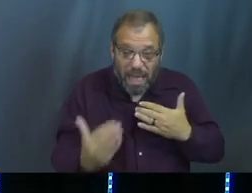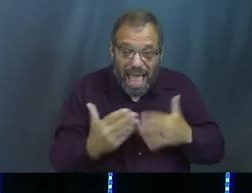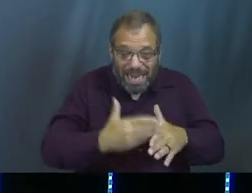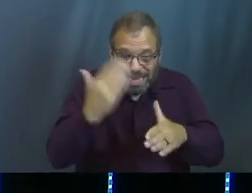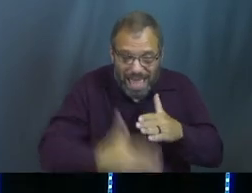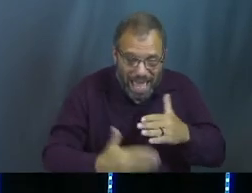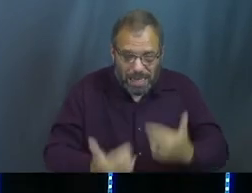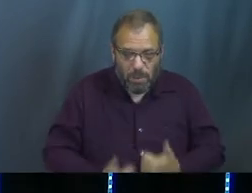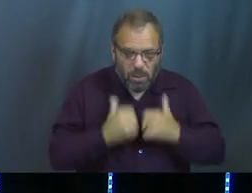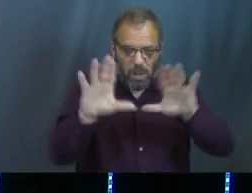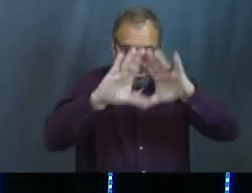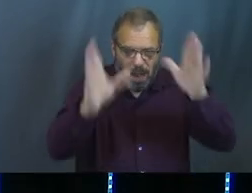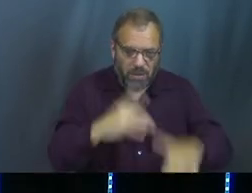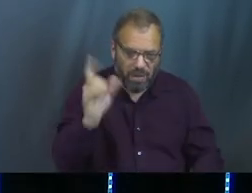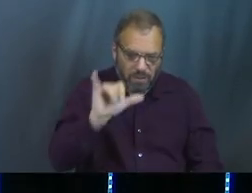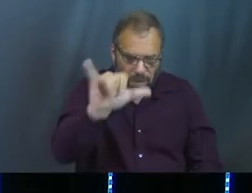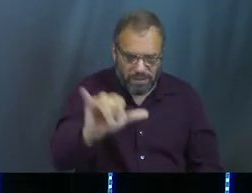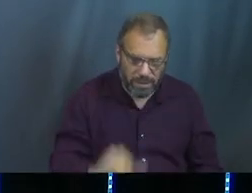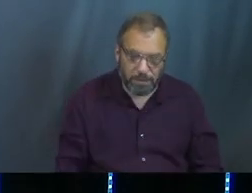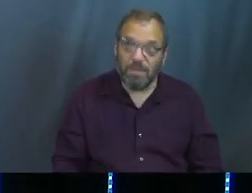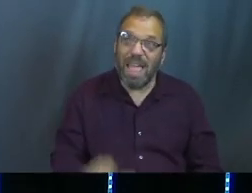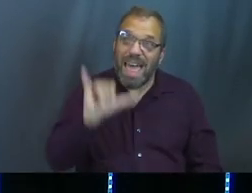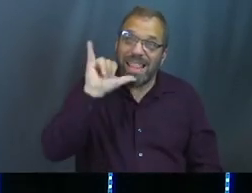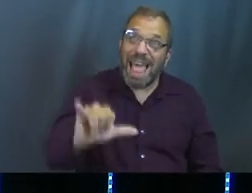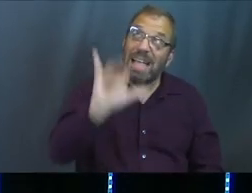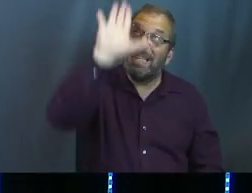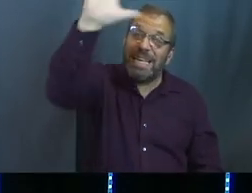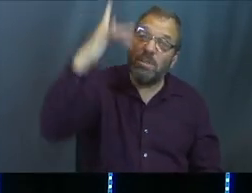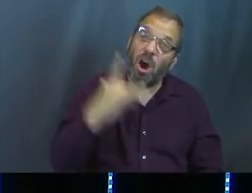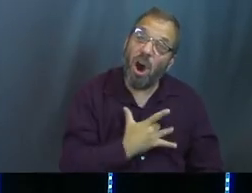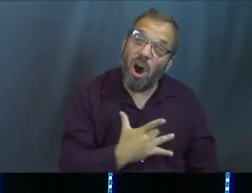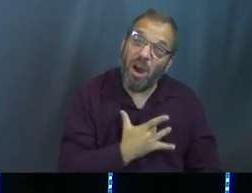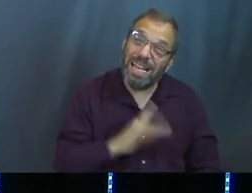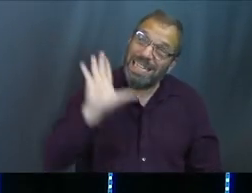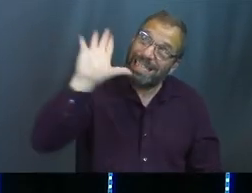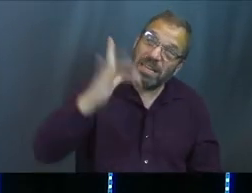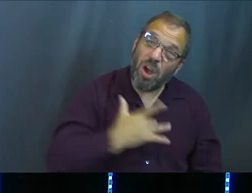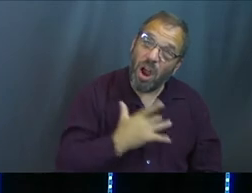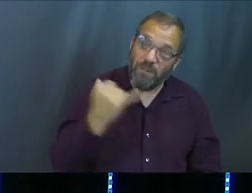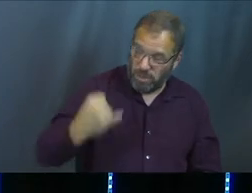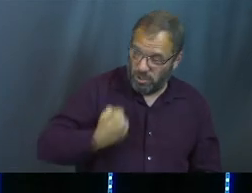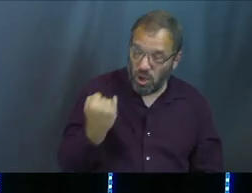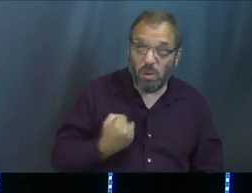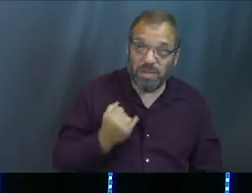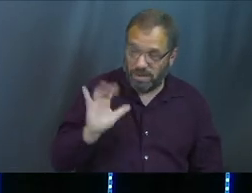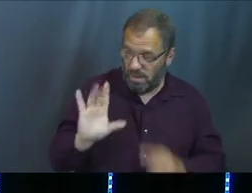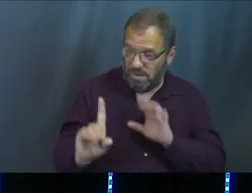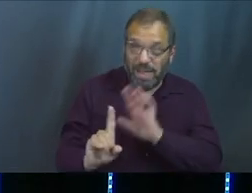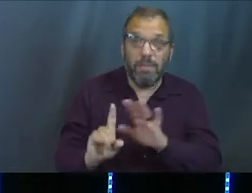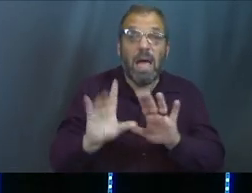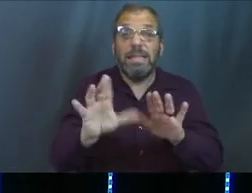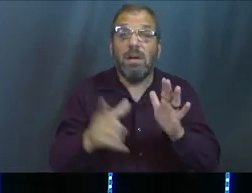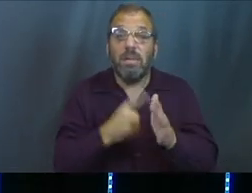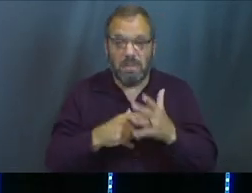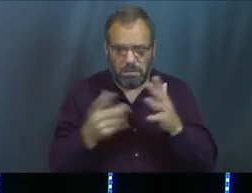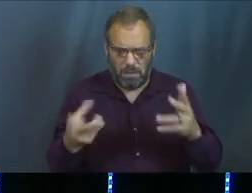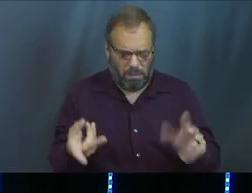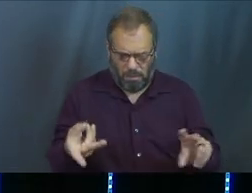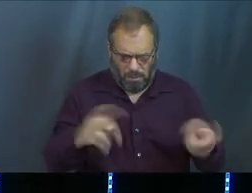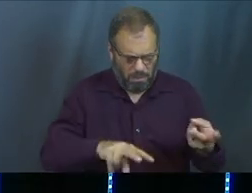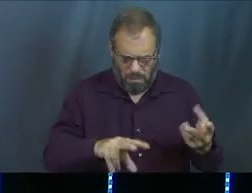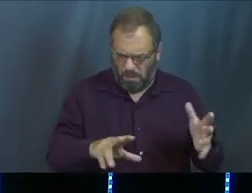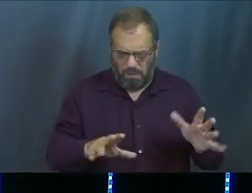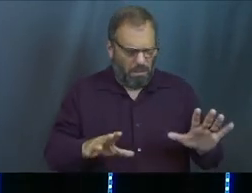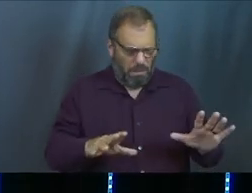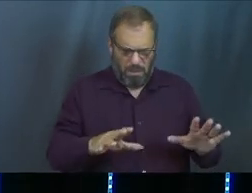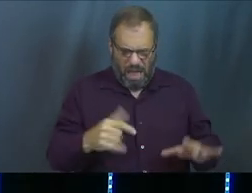end, I will dwell in your house forever. That's God's heart for us. That's God's heart for Joseph. Joseph. And sometimes we get it mixed up and we